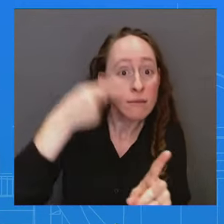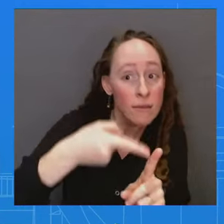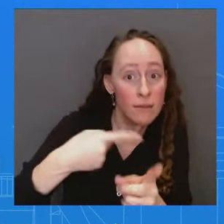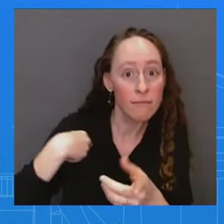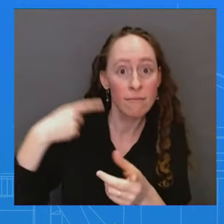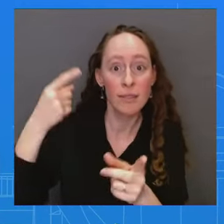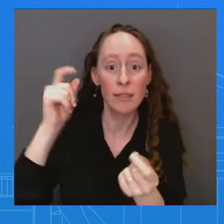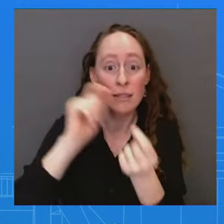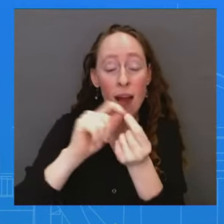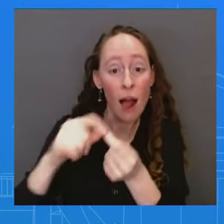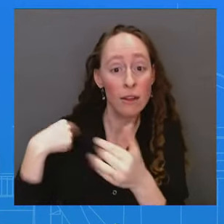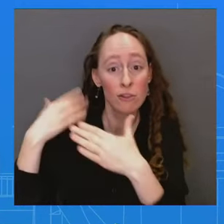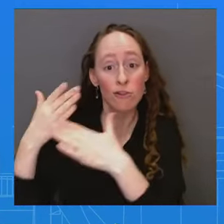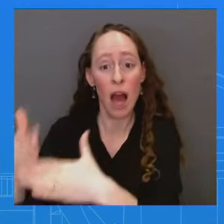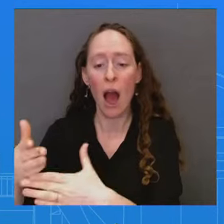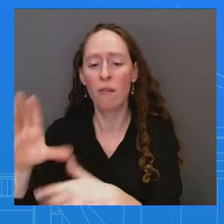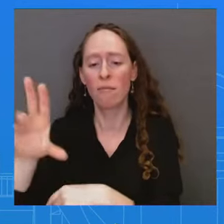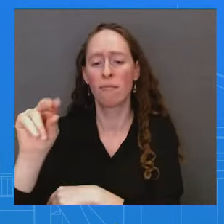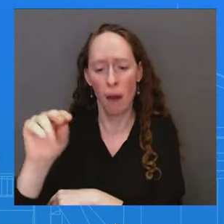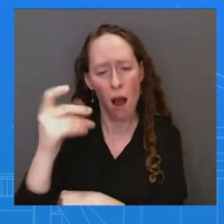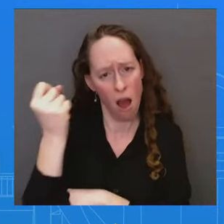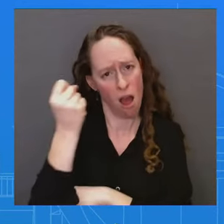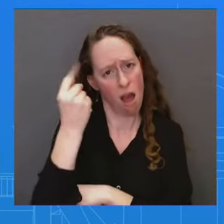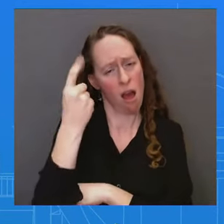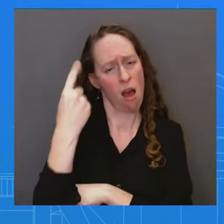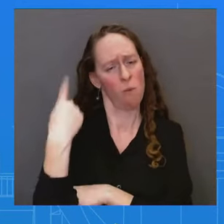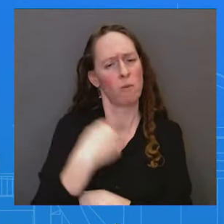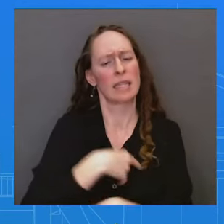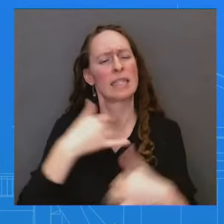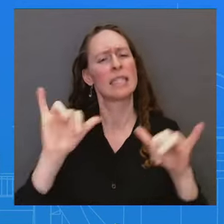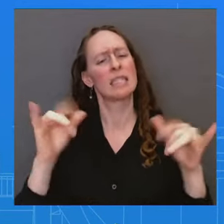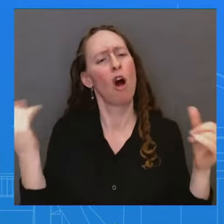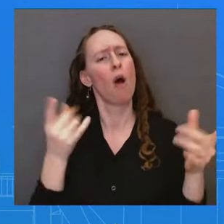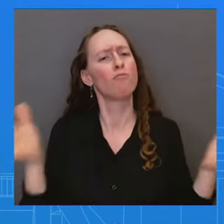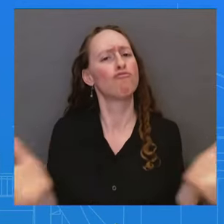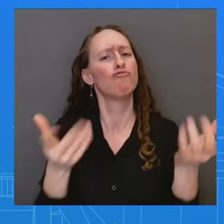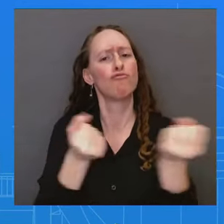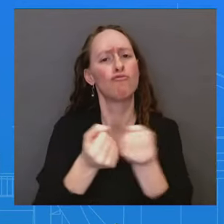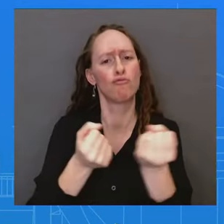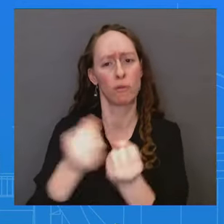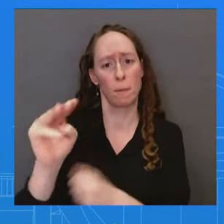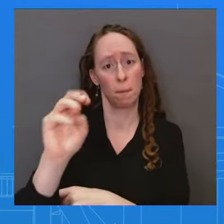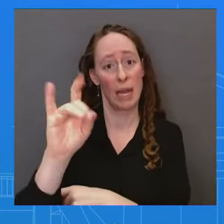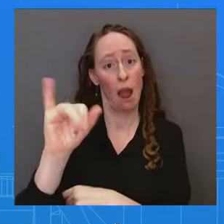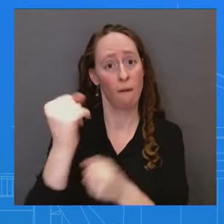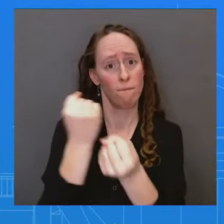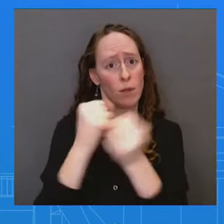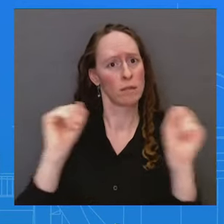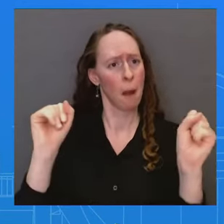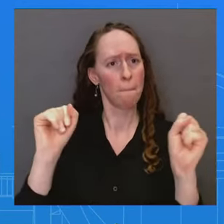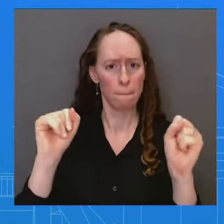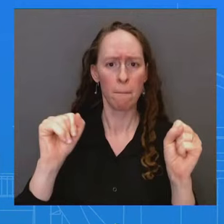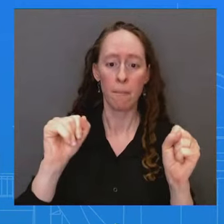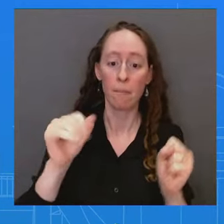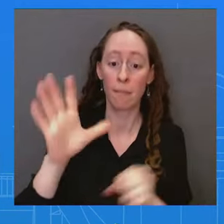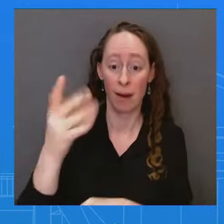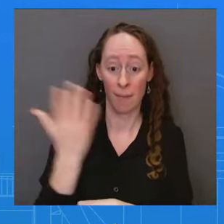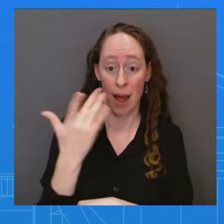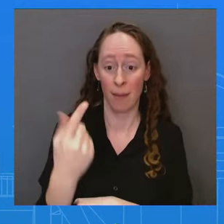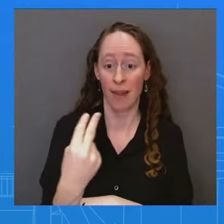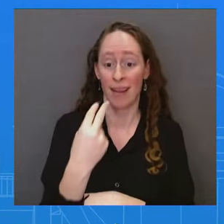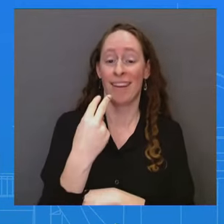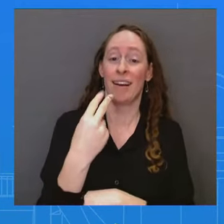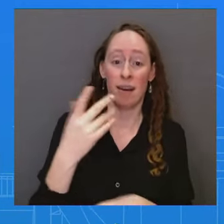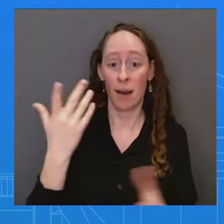will always be a part of those discussions. I don't know if that gravy is any more tasty than before, but that's the I can do today. Go ahead, Nadia.